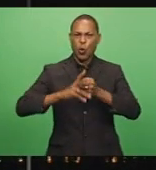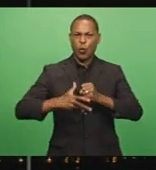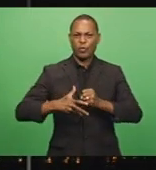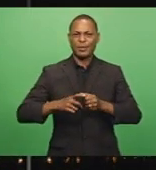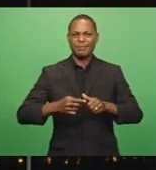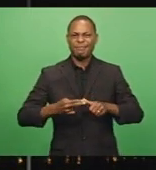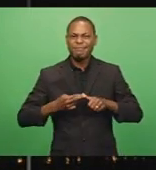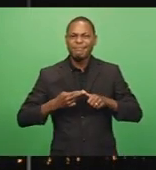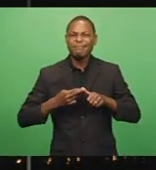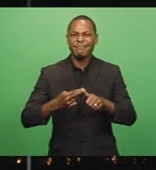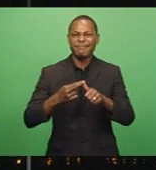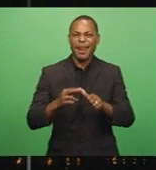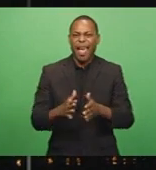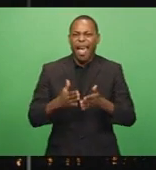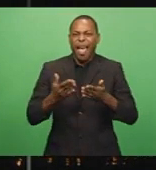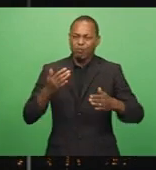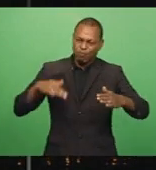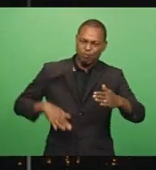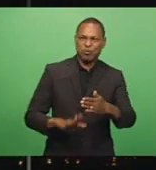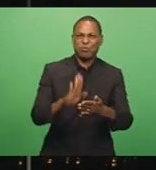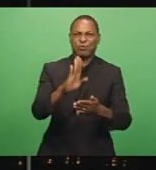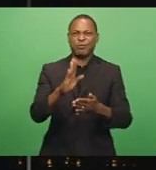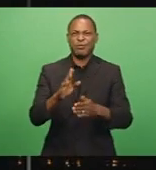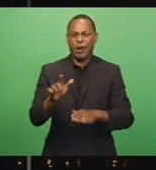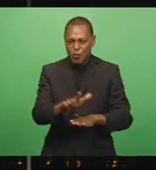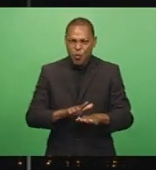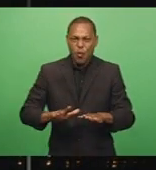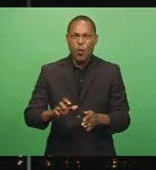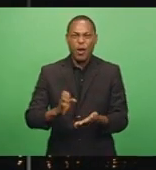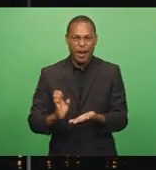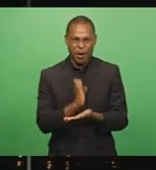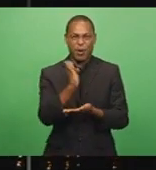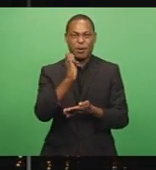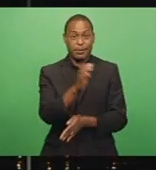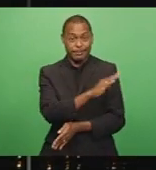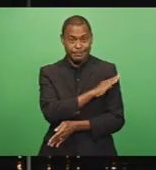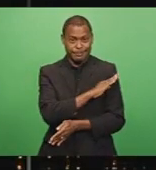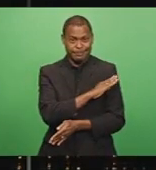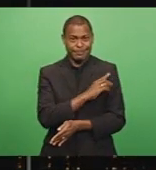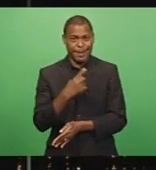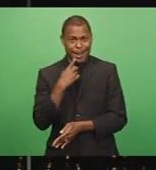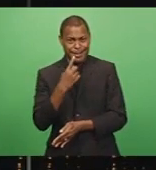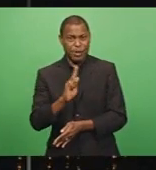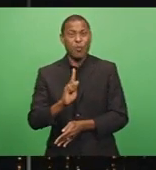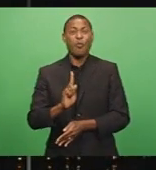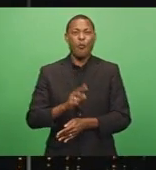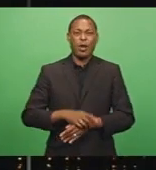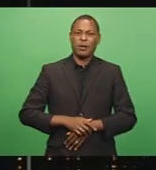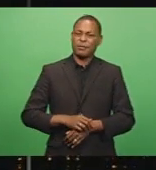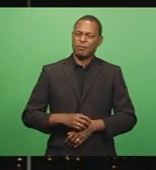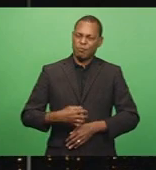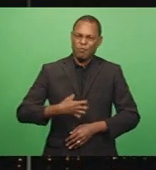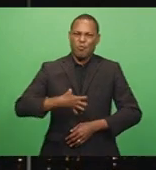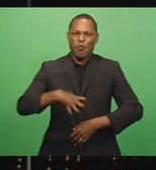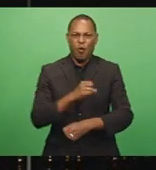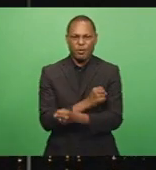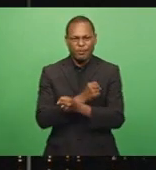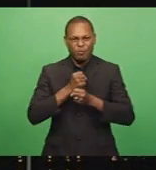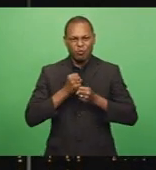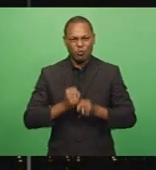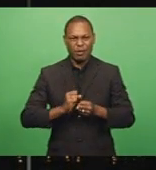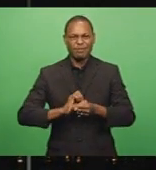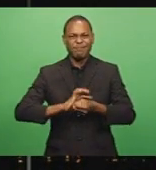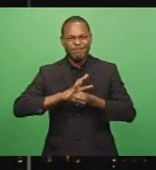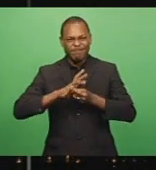to revitalize the local economy. Bainumarama says the loan will allow for further strengthening of the COVID-19 defenses,